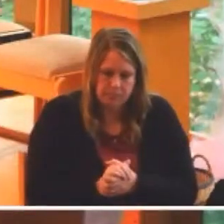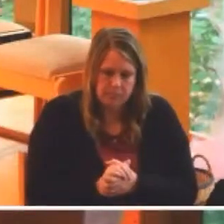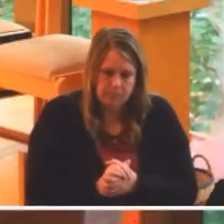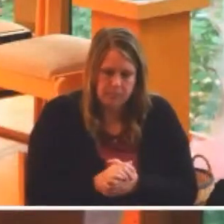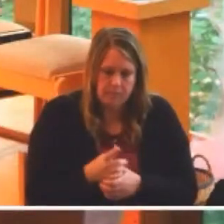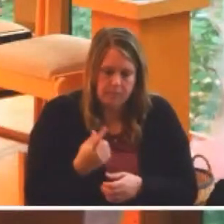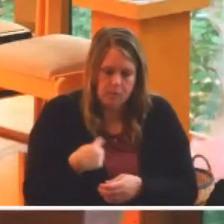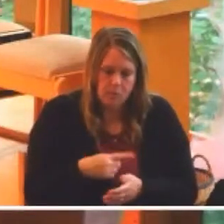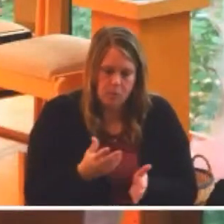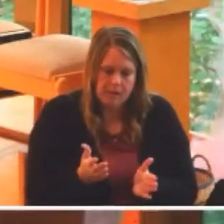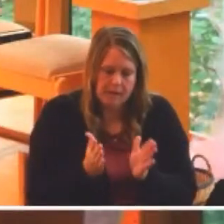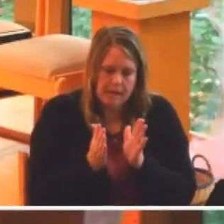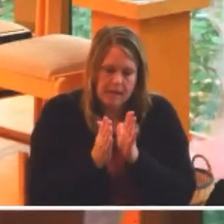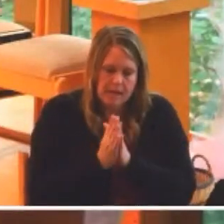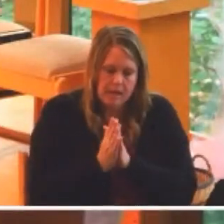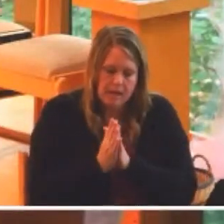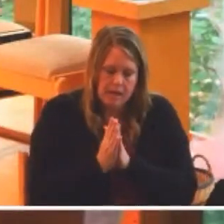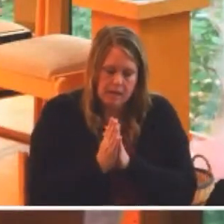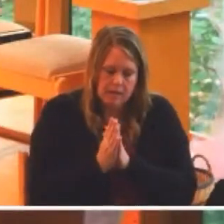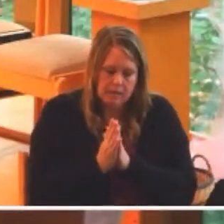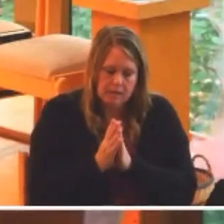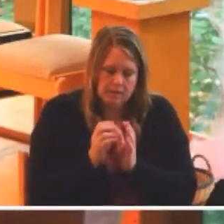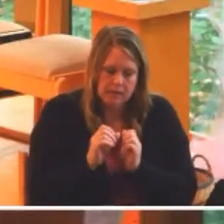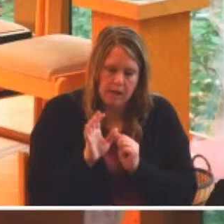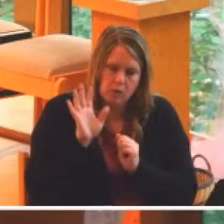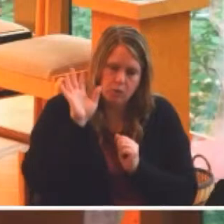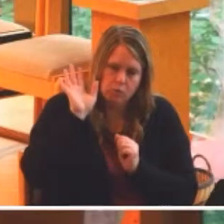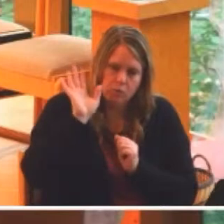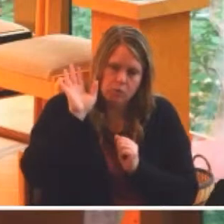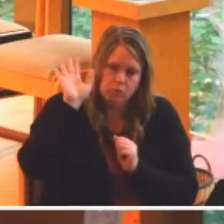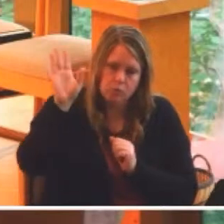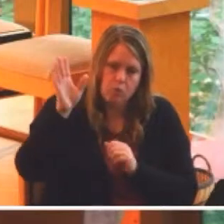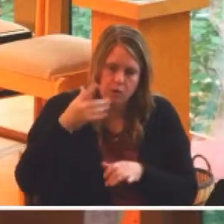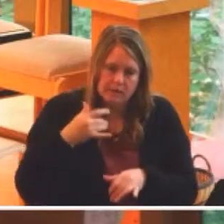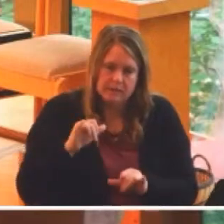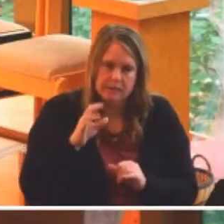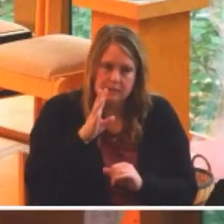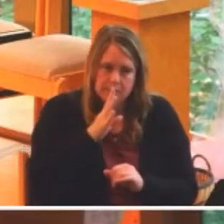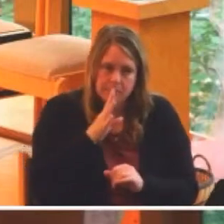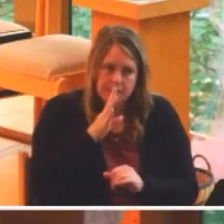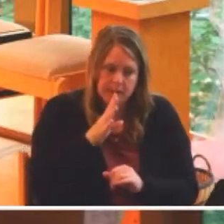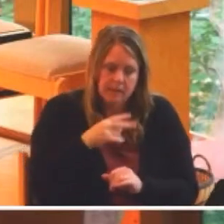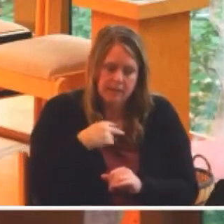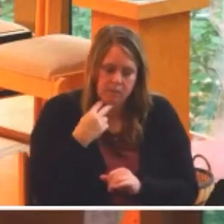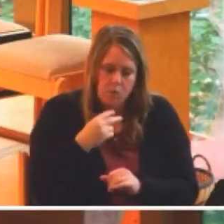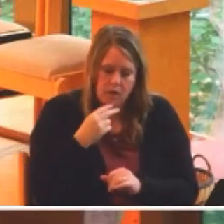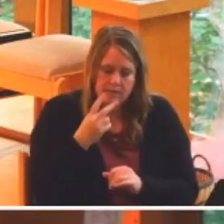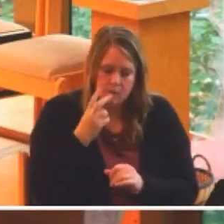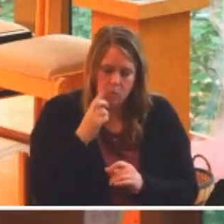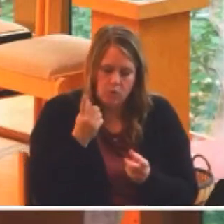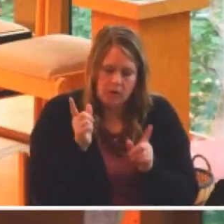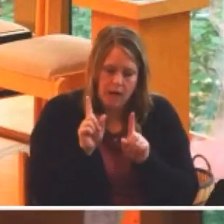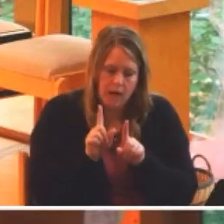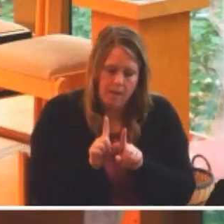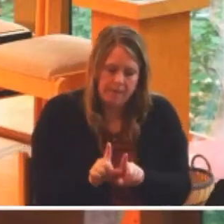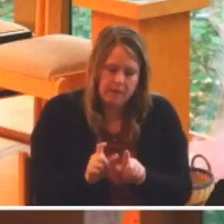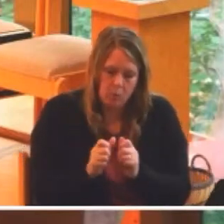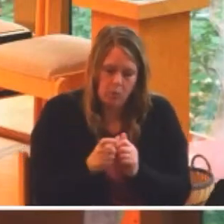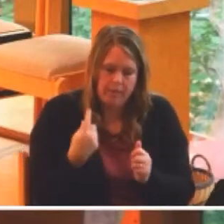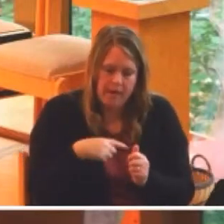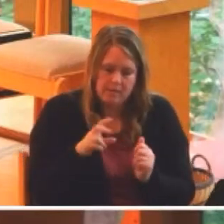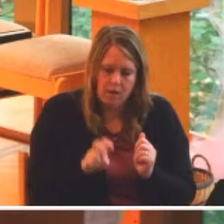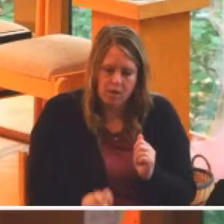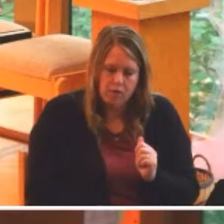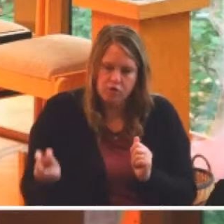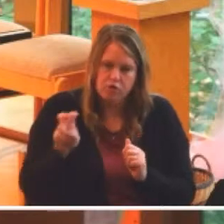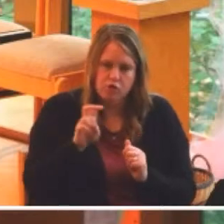We ask that your still speaking voice and still moving spirit might accompany us on this journey in the days